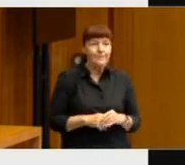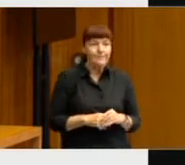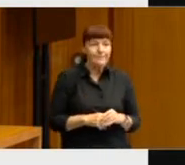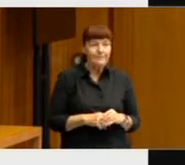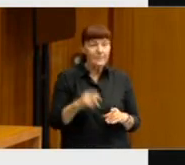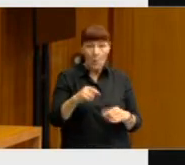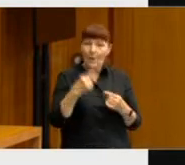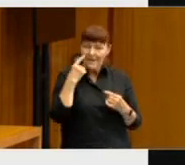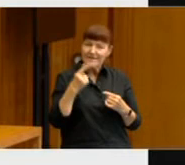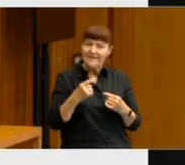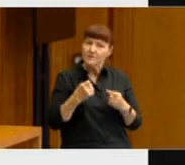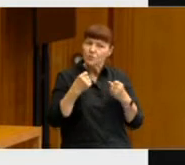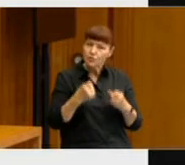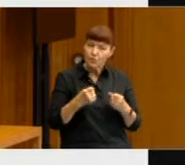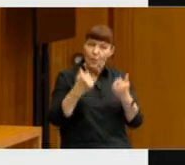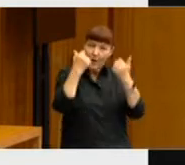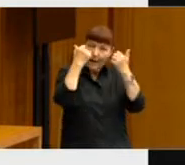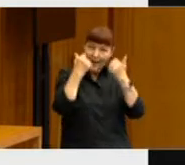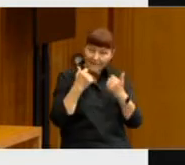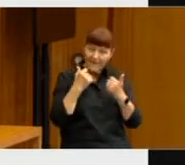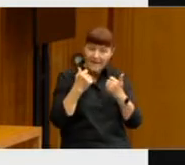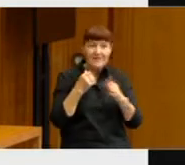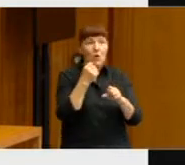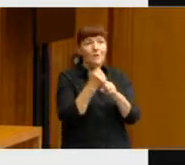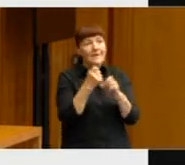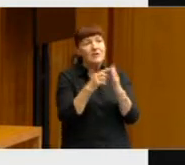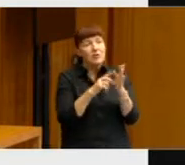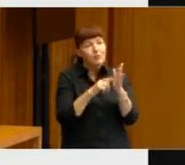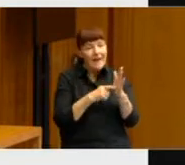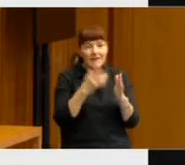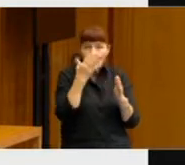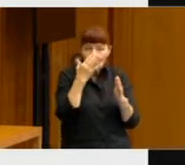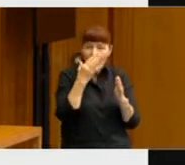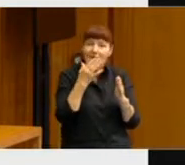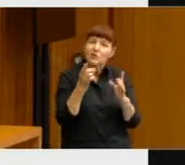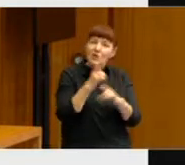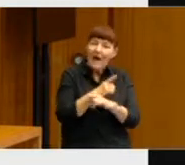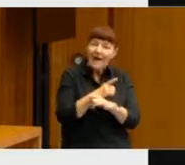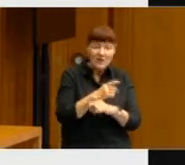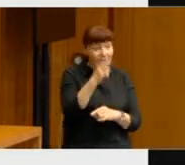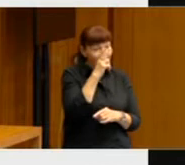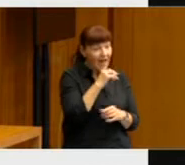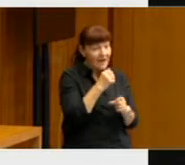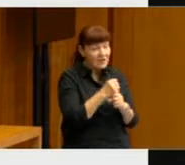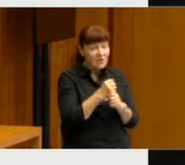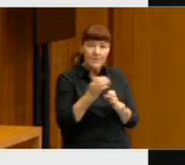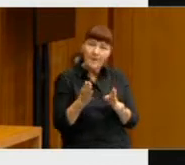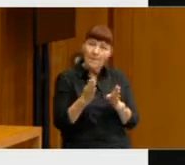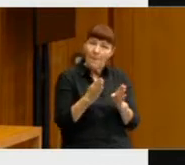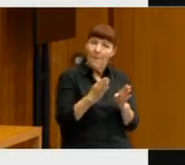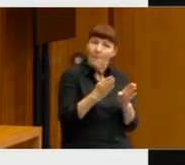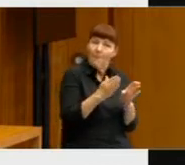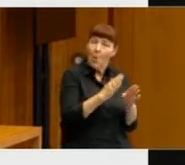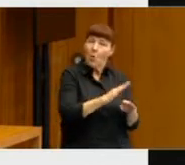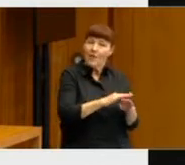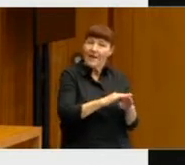we're seeing strong evidence of generational change with the current younger generation being much further to the left of